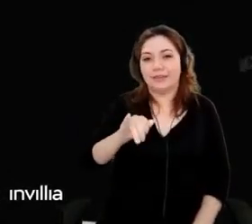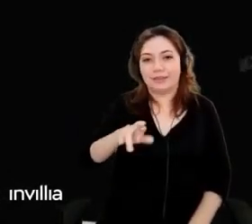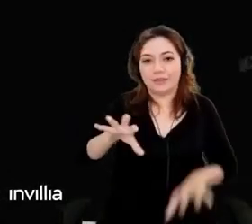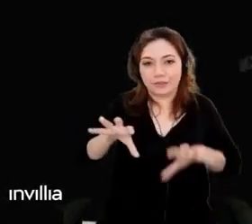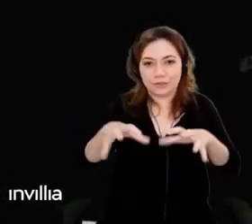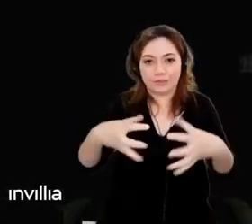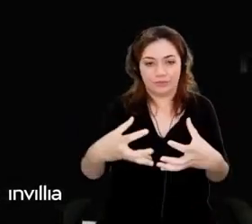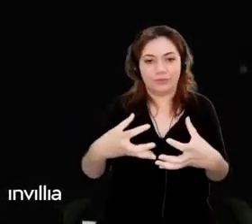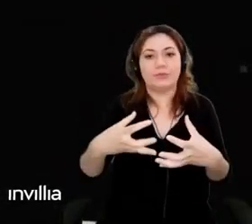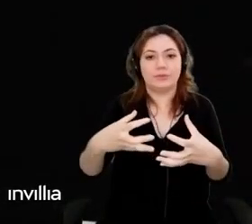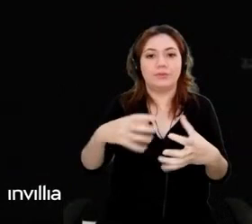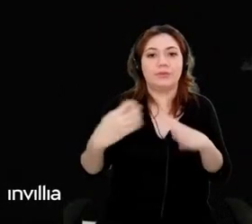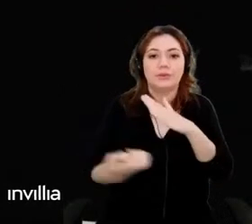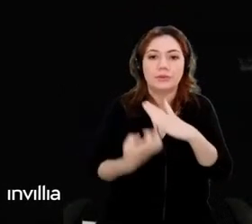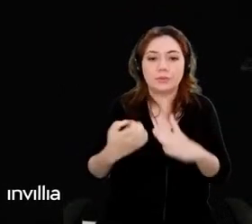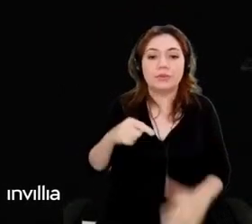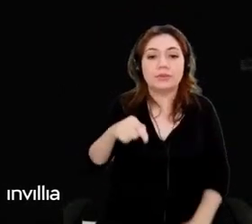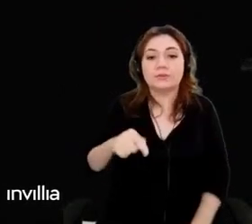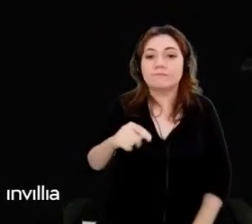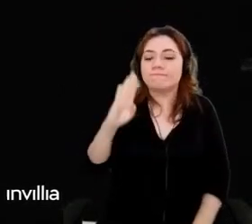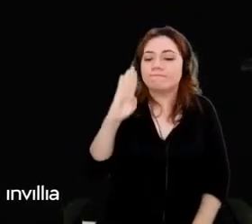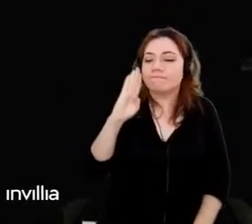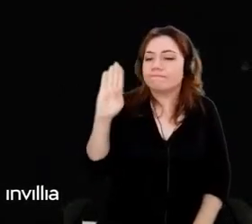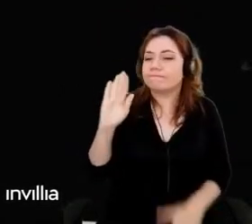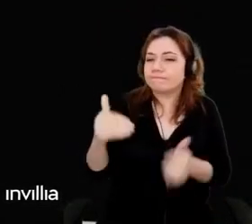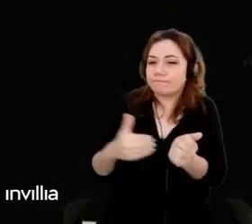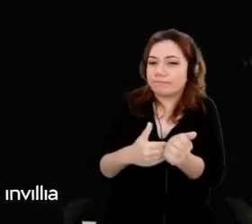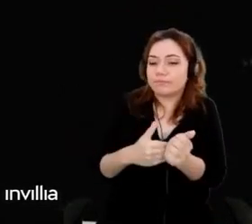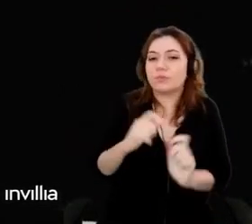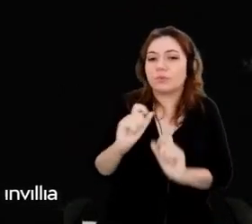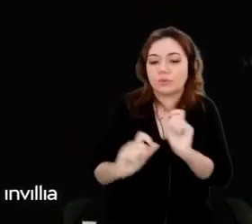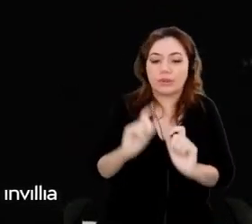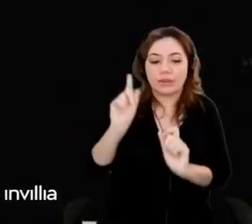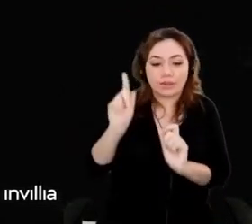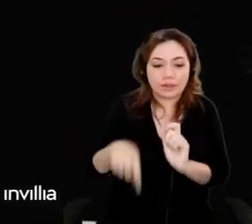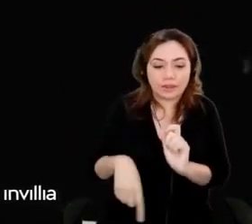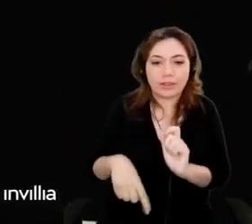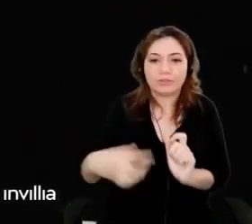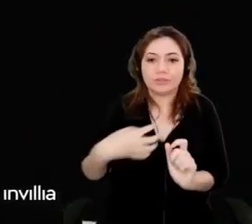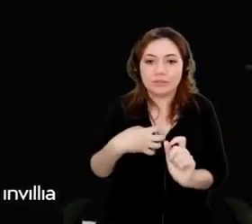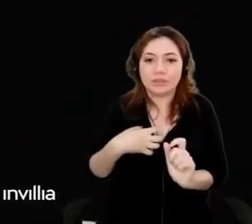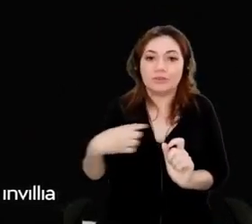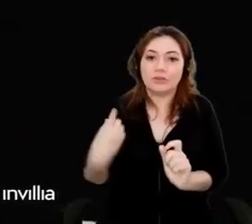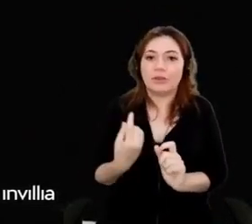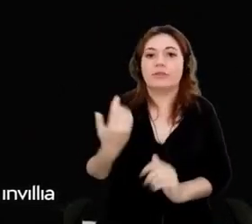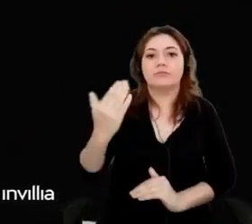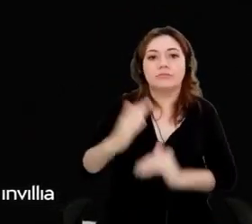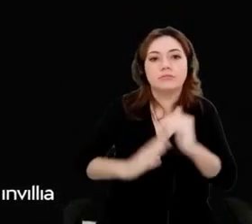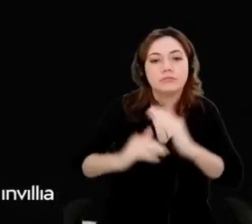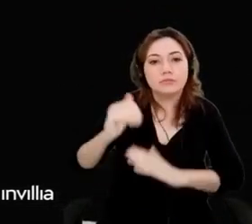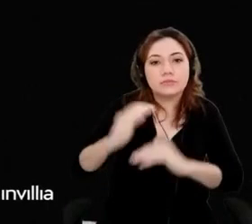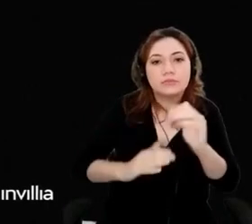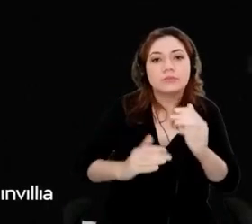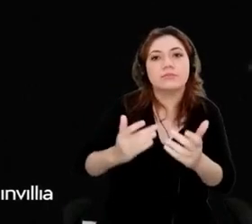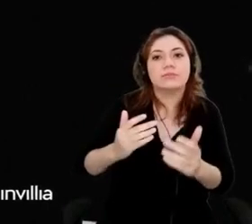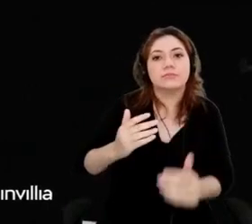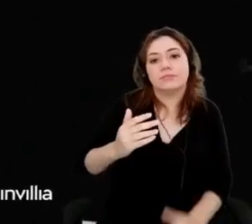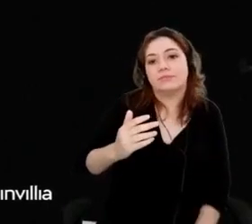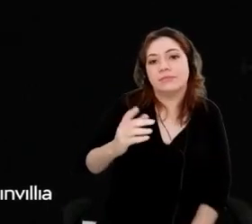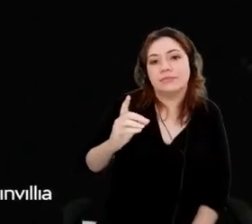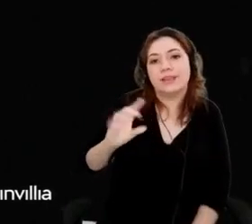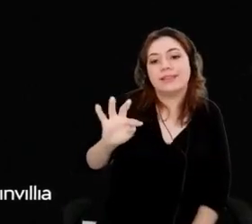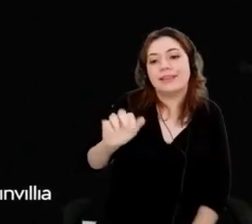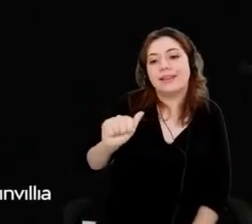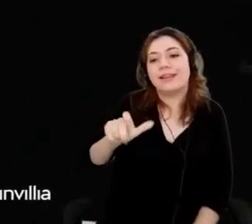is the way we build talent and how we help the most brilliant